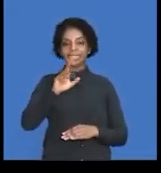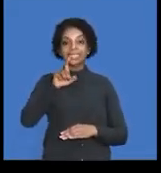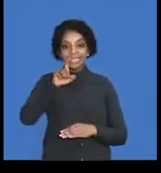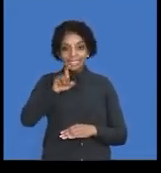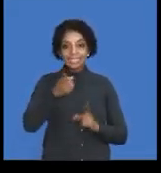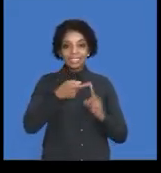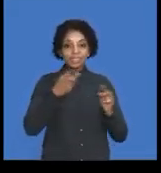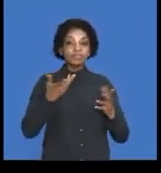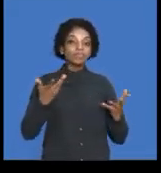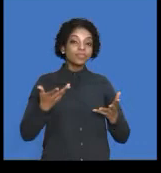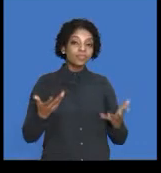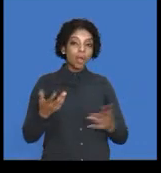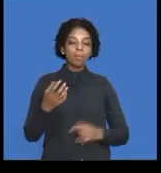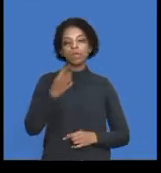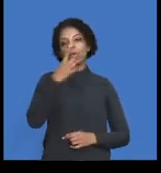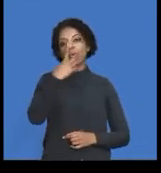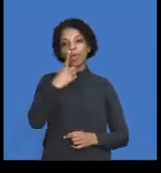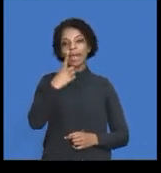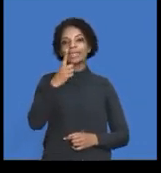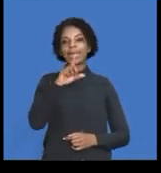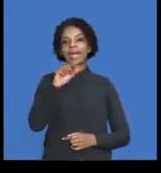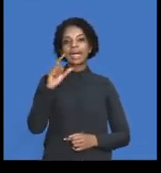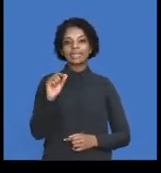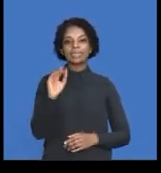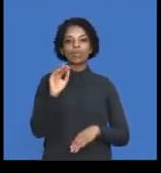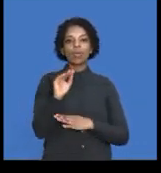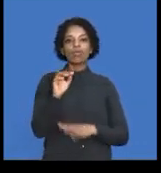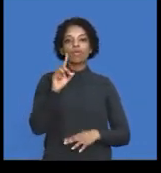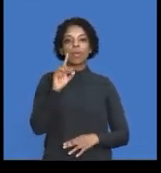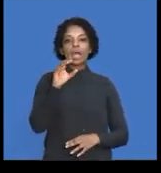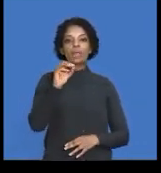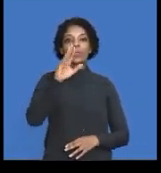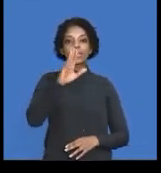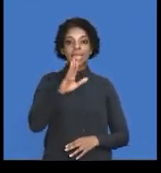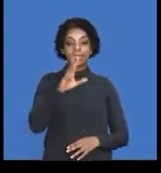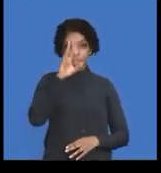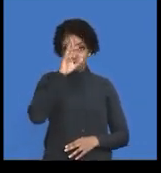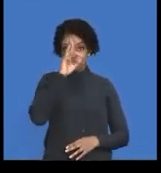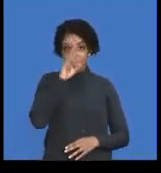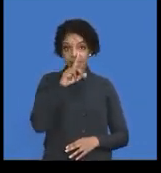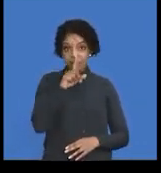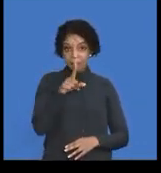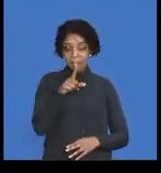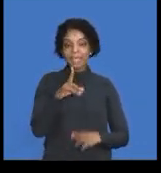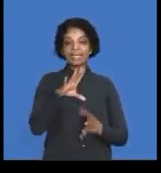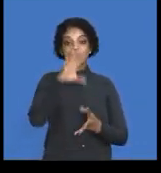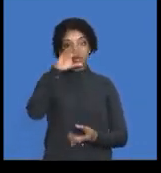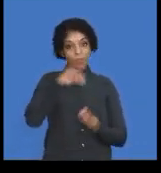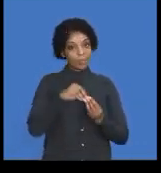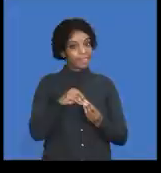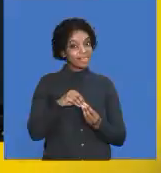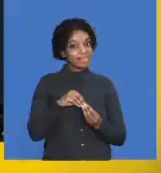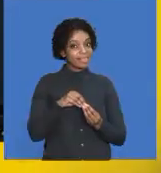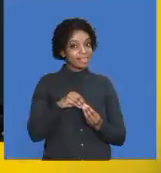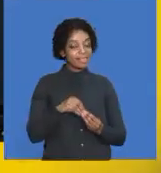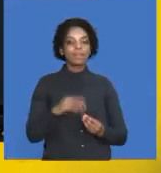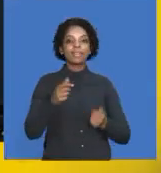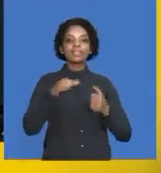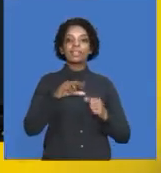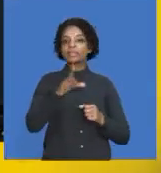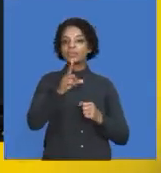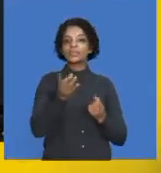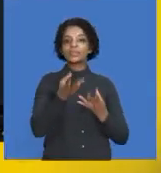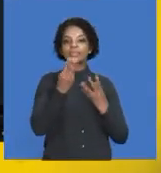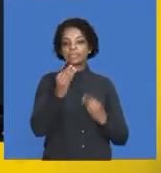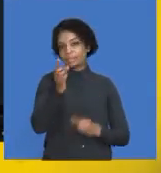from? 100 over 109. Remember, that's your, the 109% is your total. And